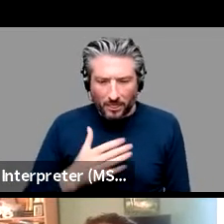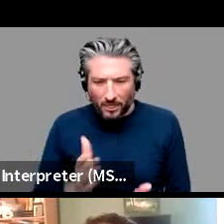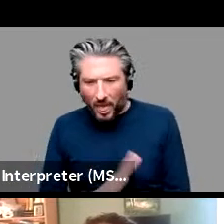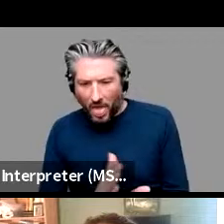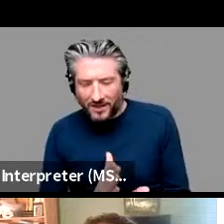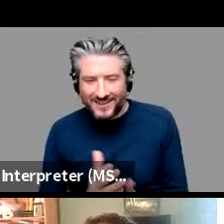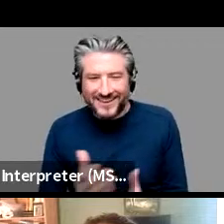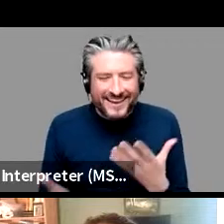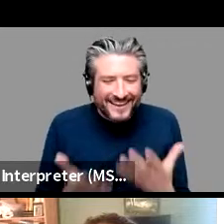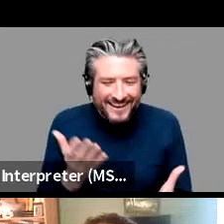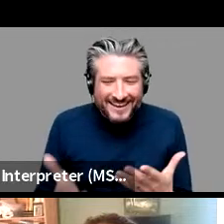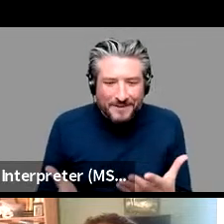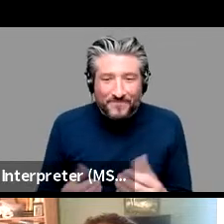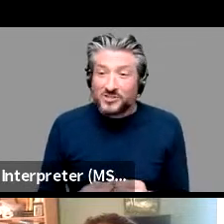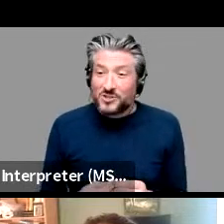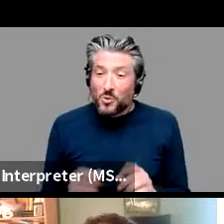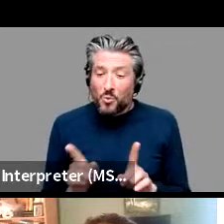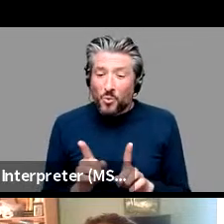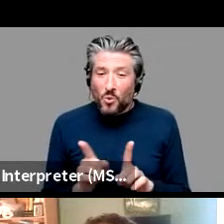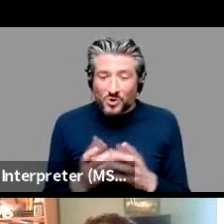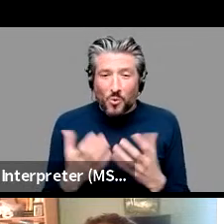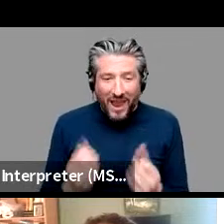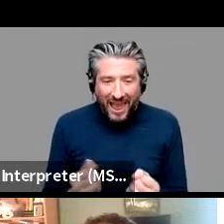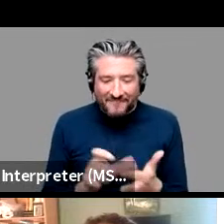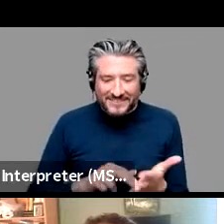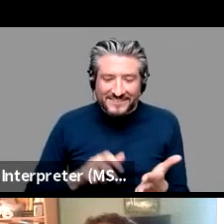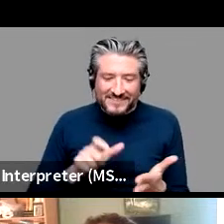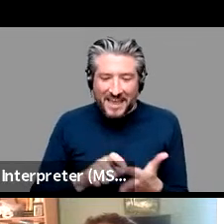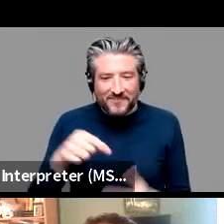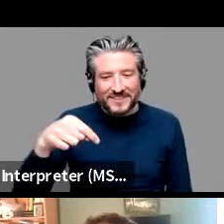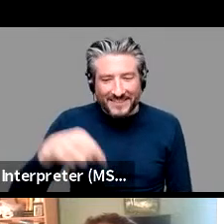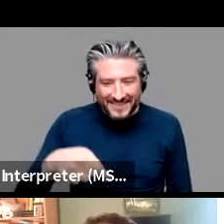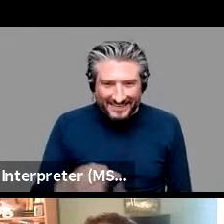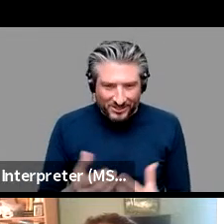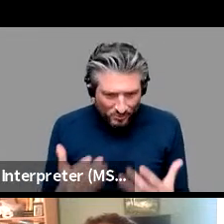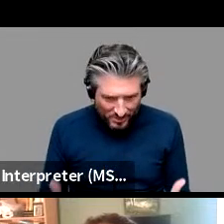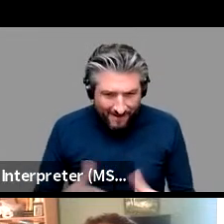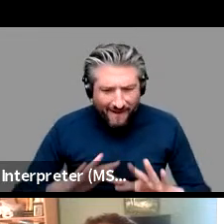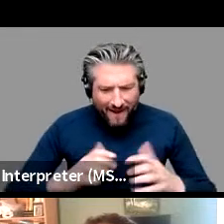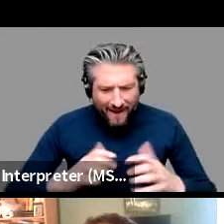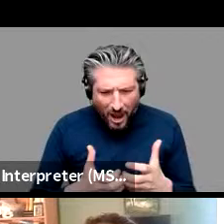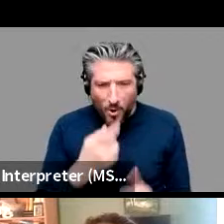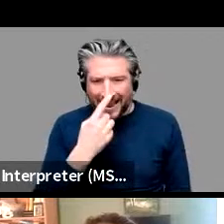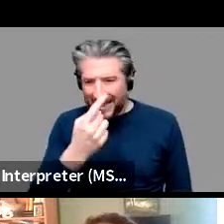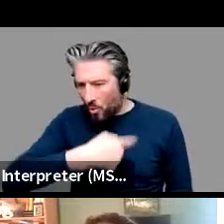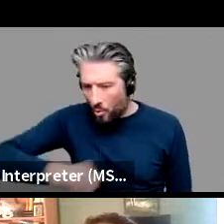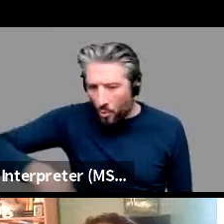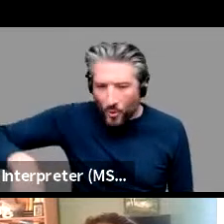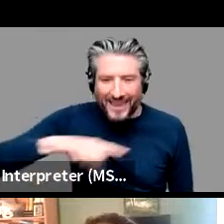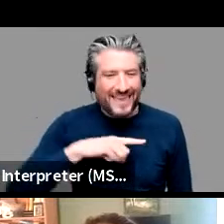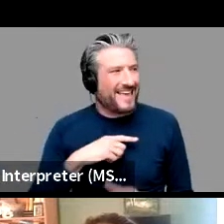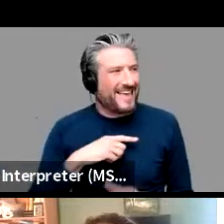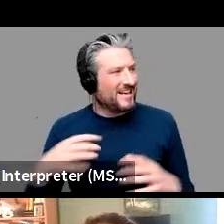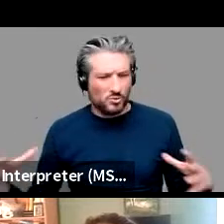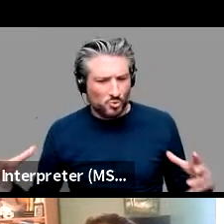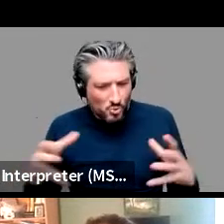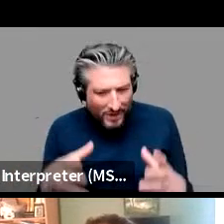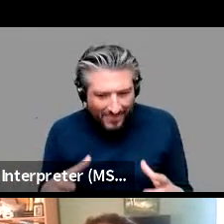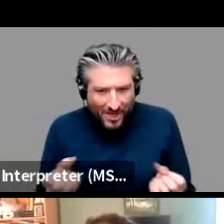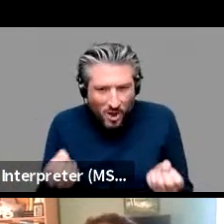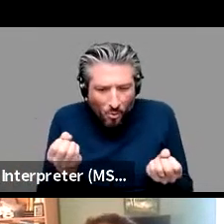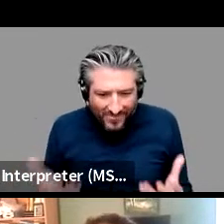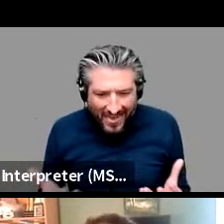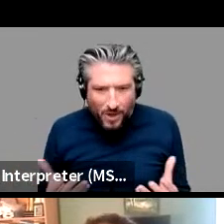since david is also here and so on and you know how can we sort of all come together and kind of not have these labels so